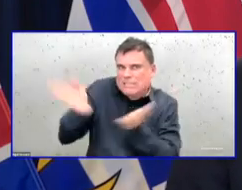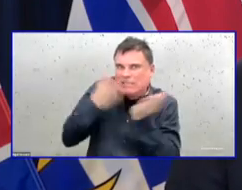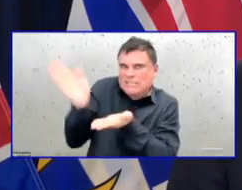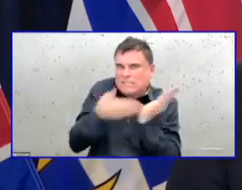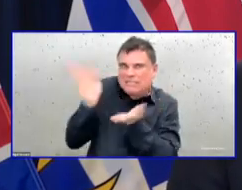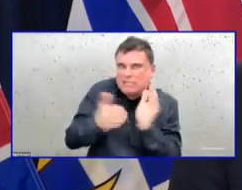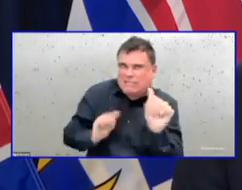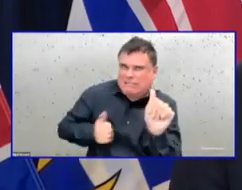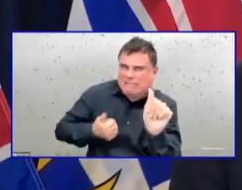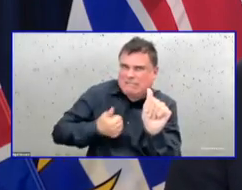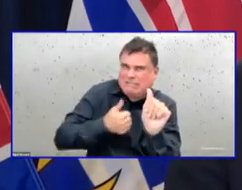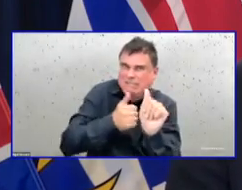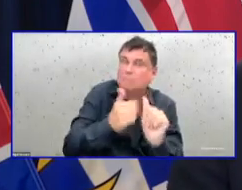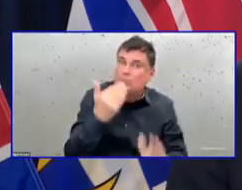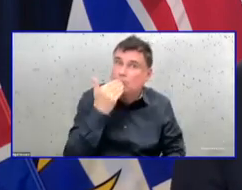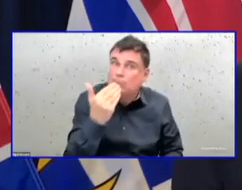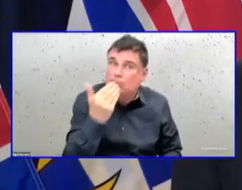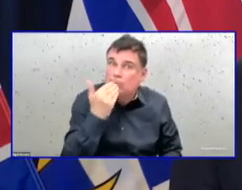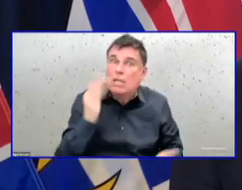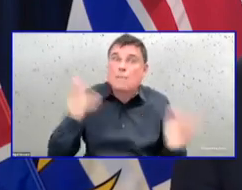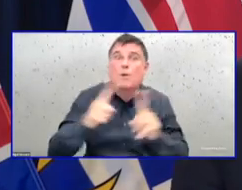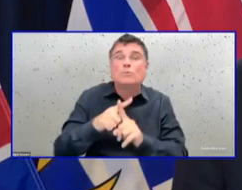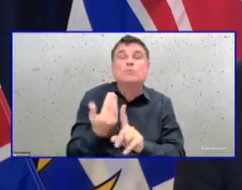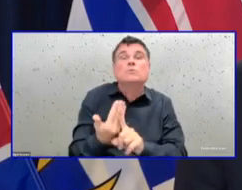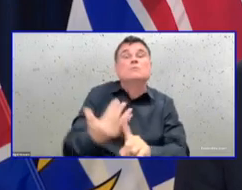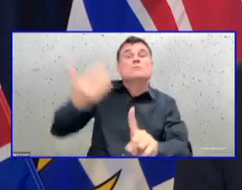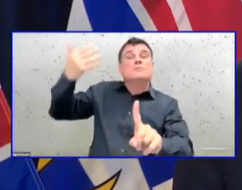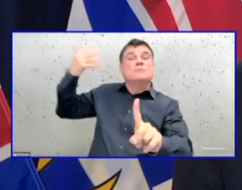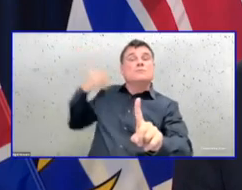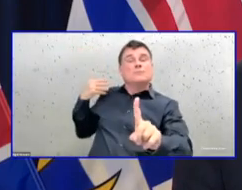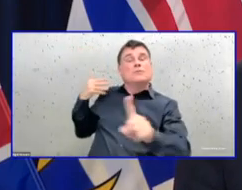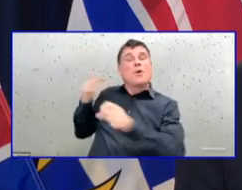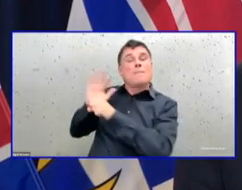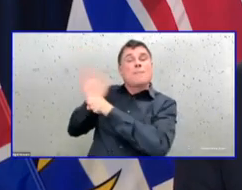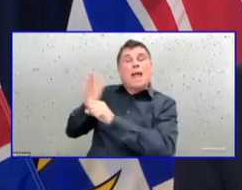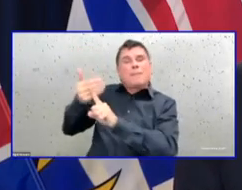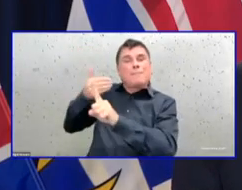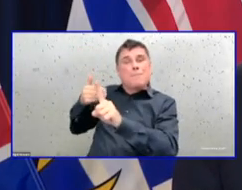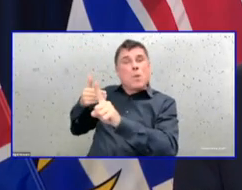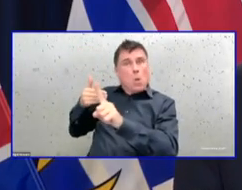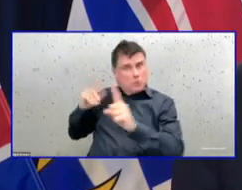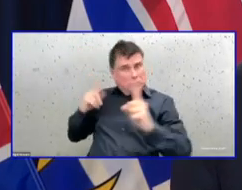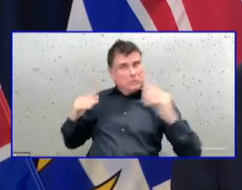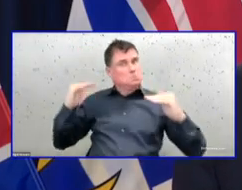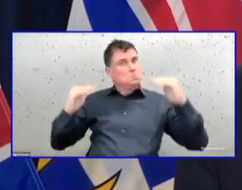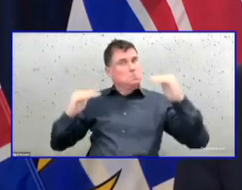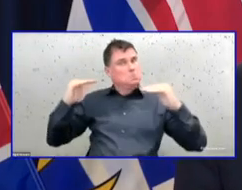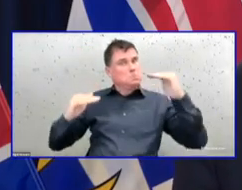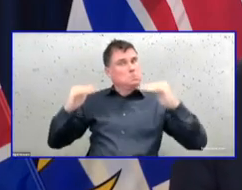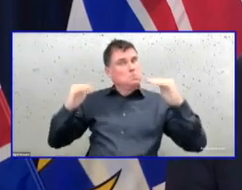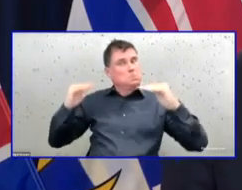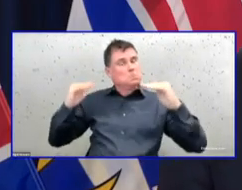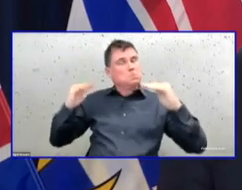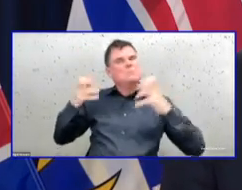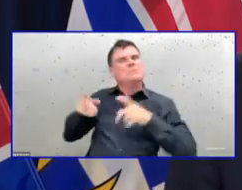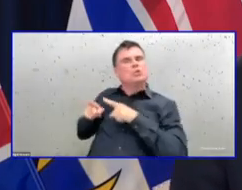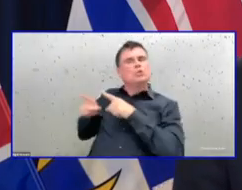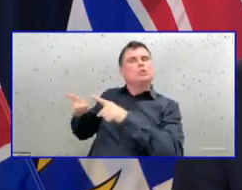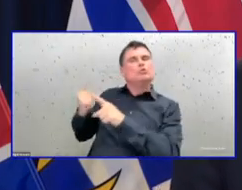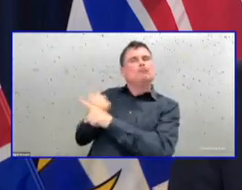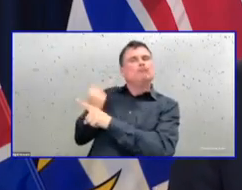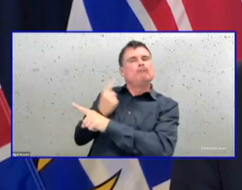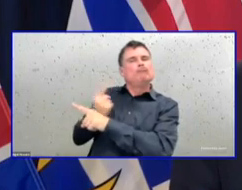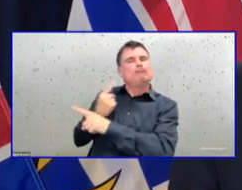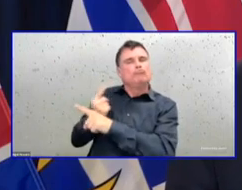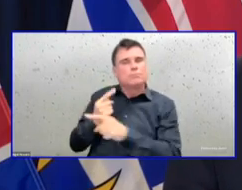And this is an extraordinary achievement given the challenges in acute care. It shows how hard and how determined our staff